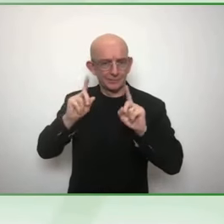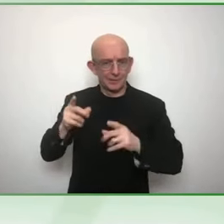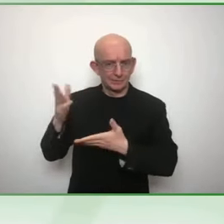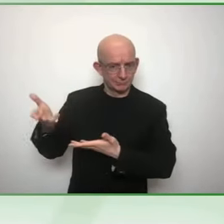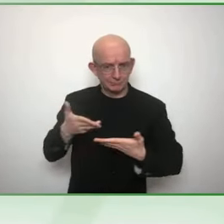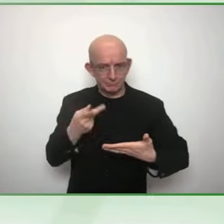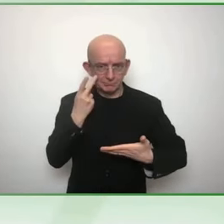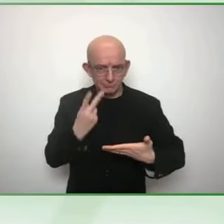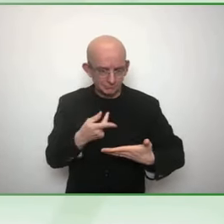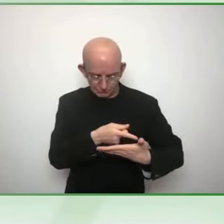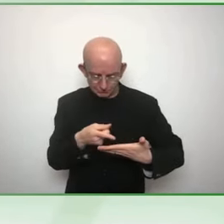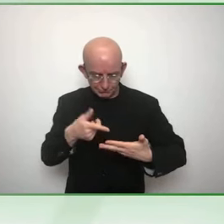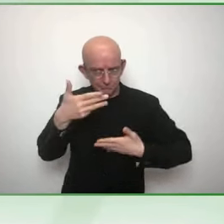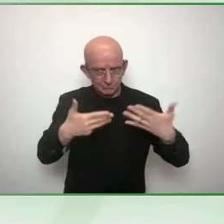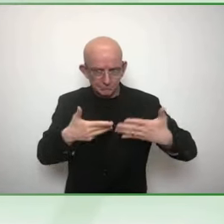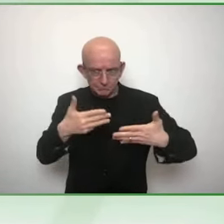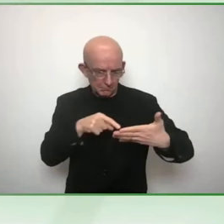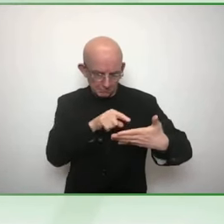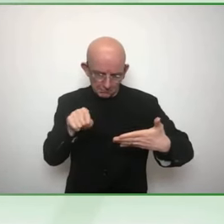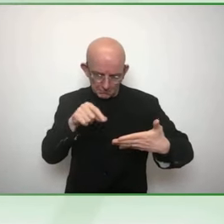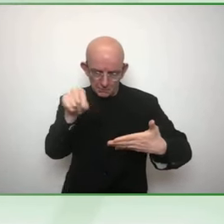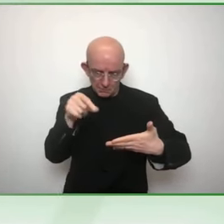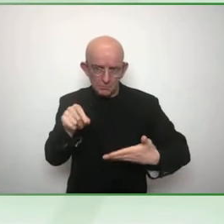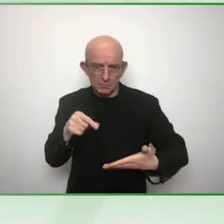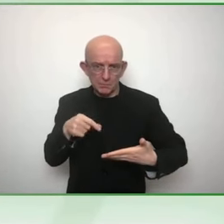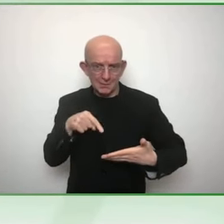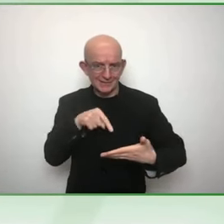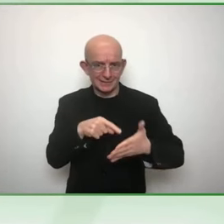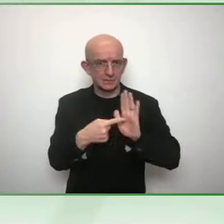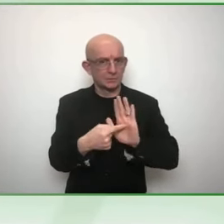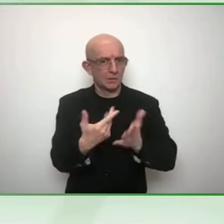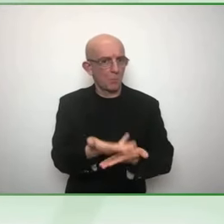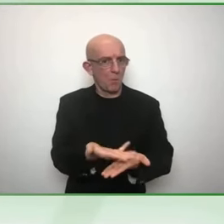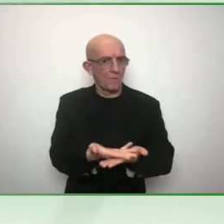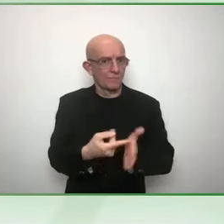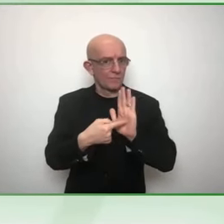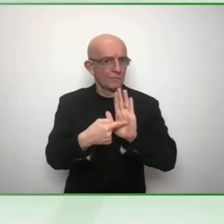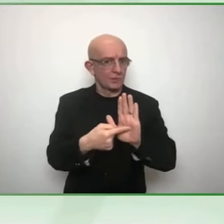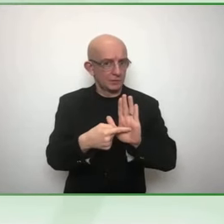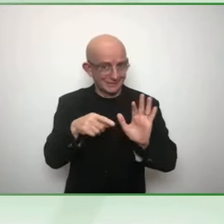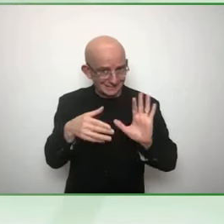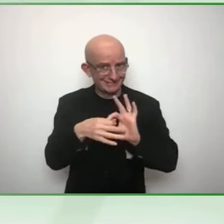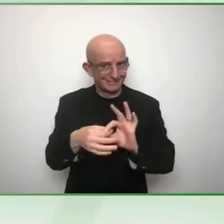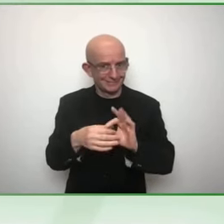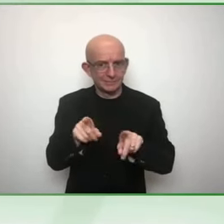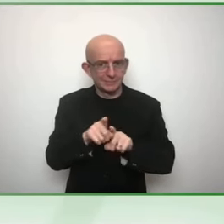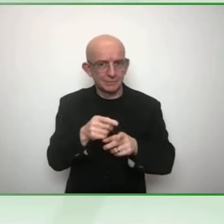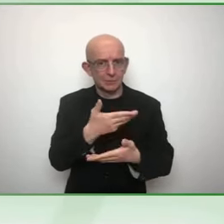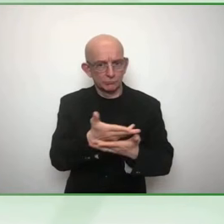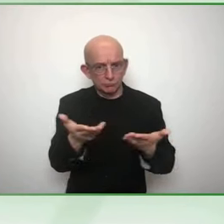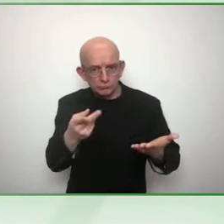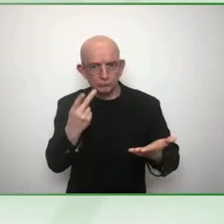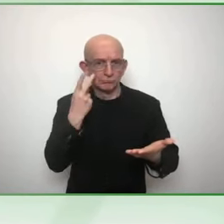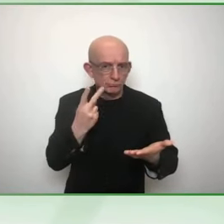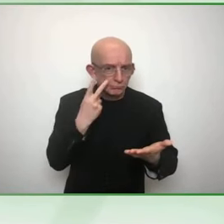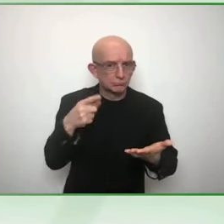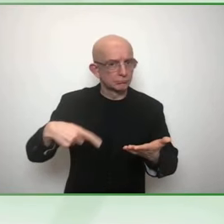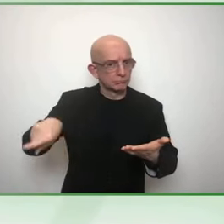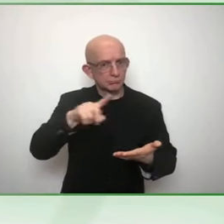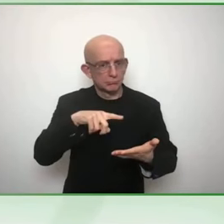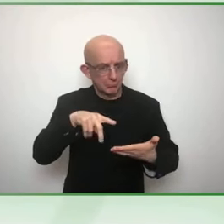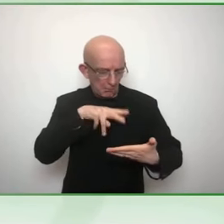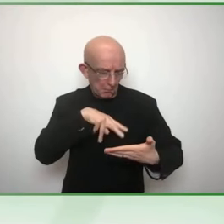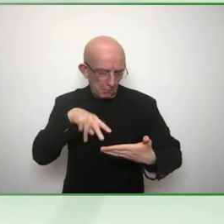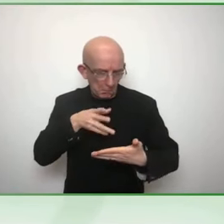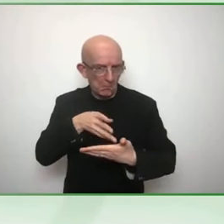or website accessibility. All this